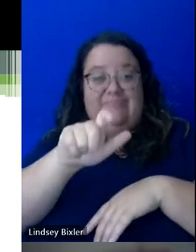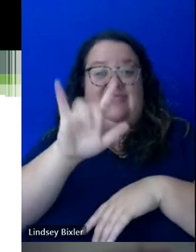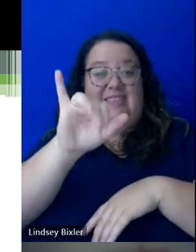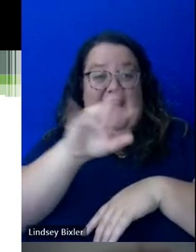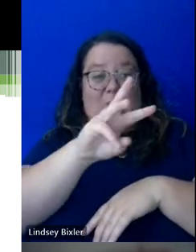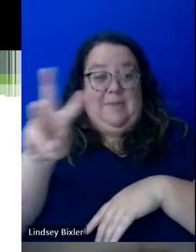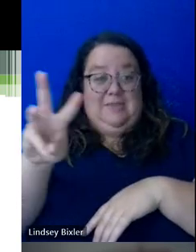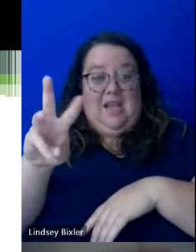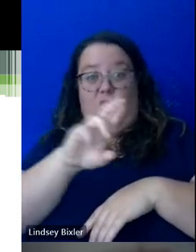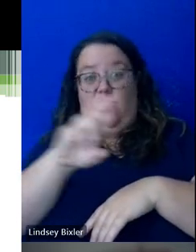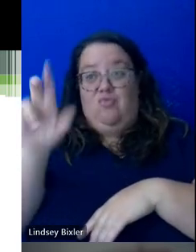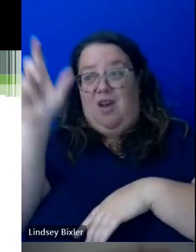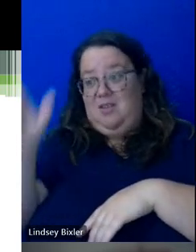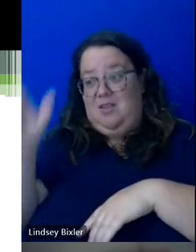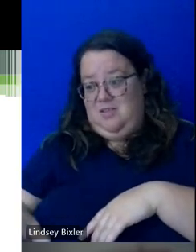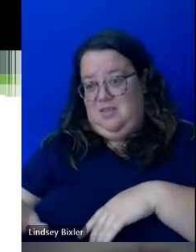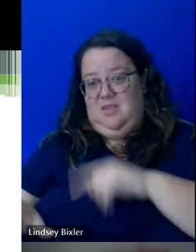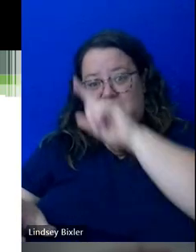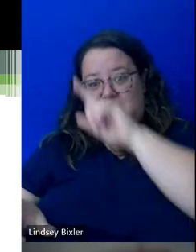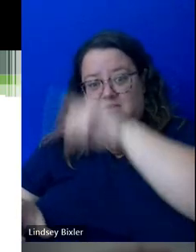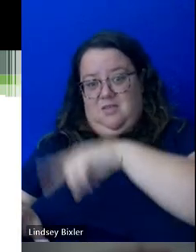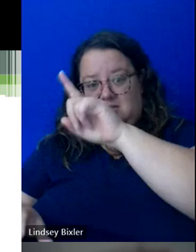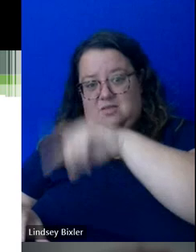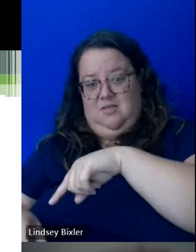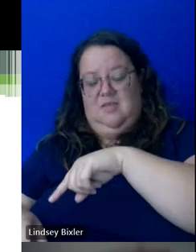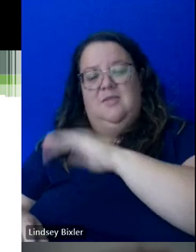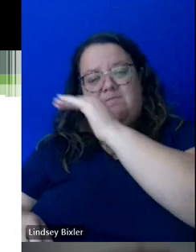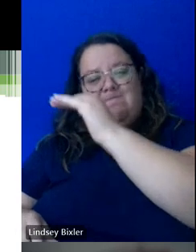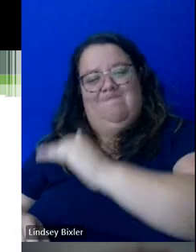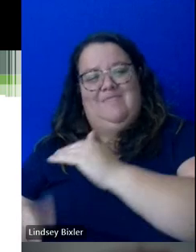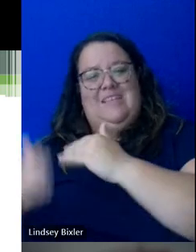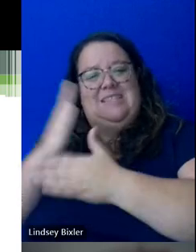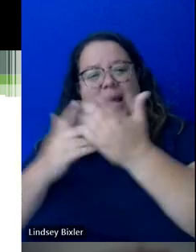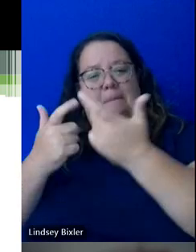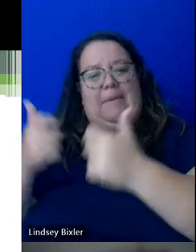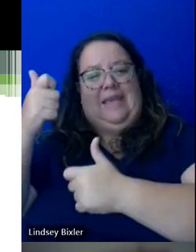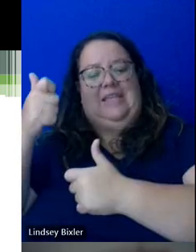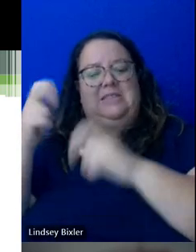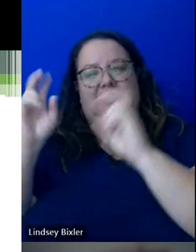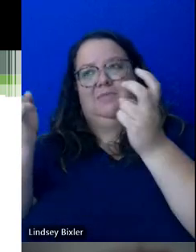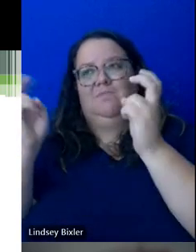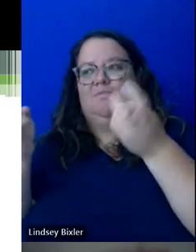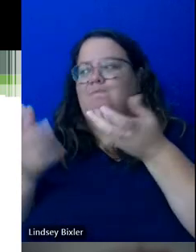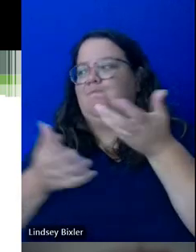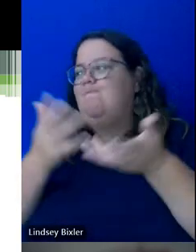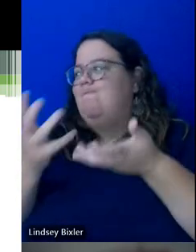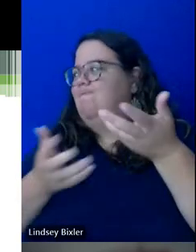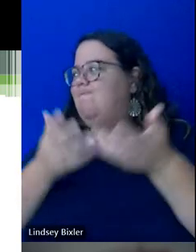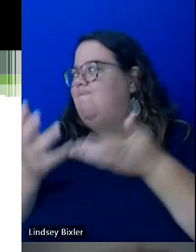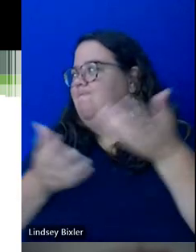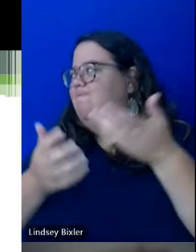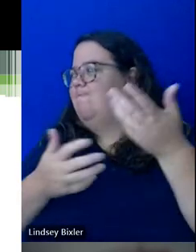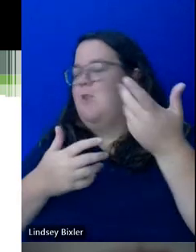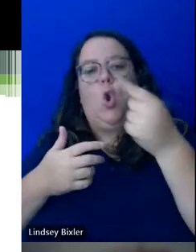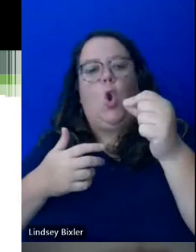right-hand side, we have a banner bar. And on the banner bar are some of the biggest, I'll say, go-to